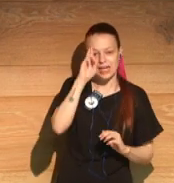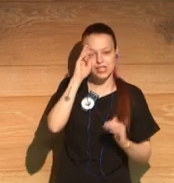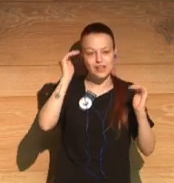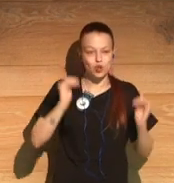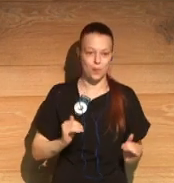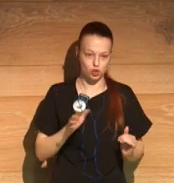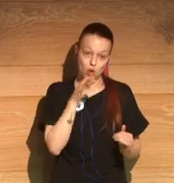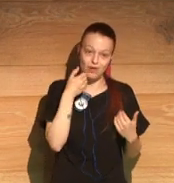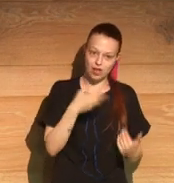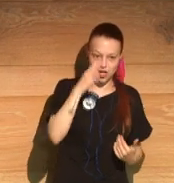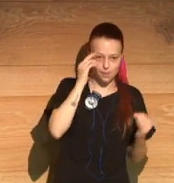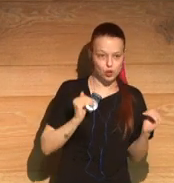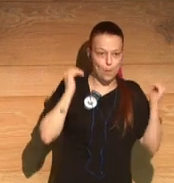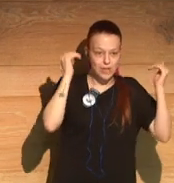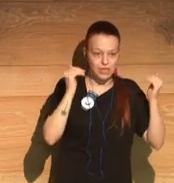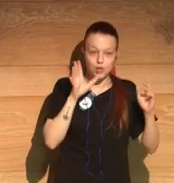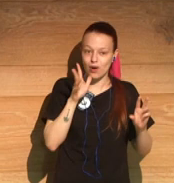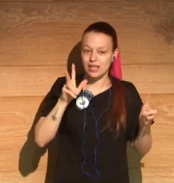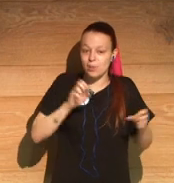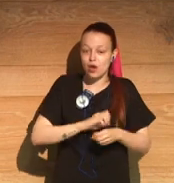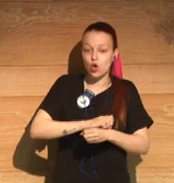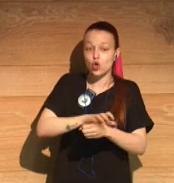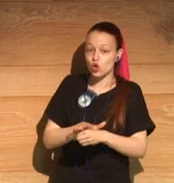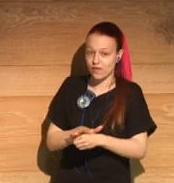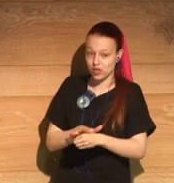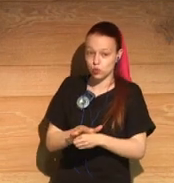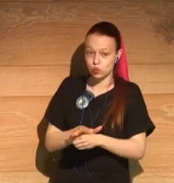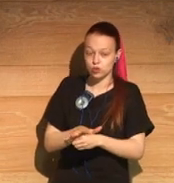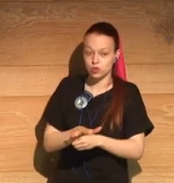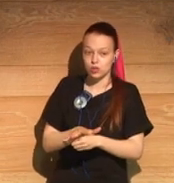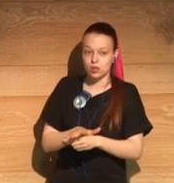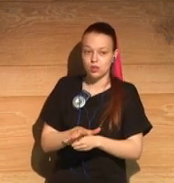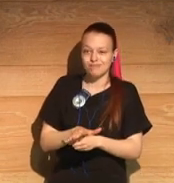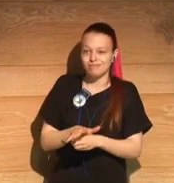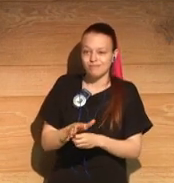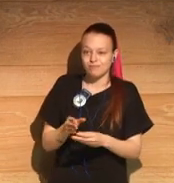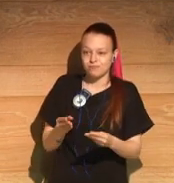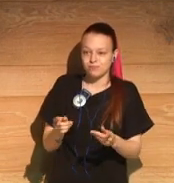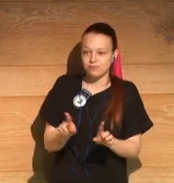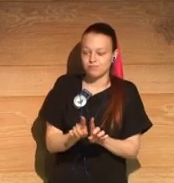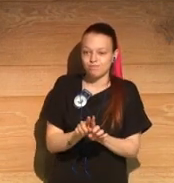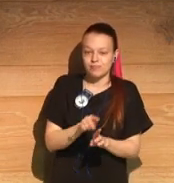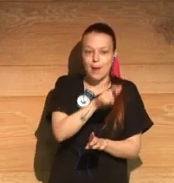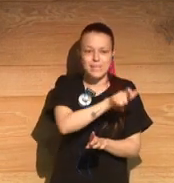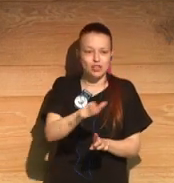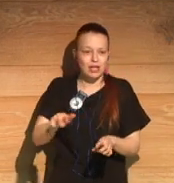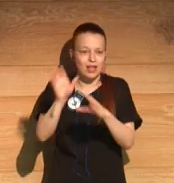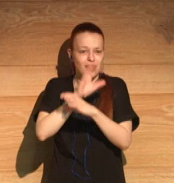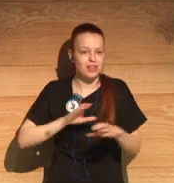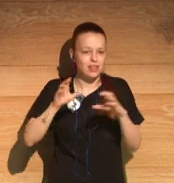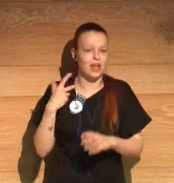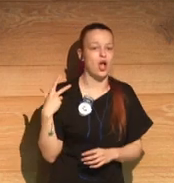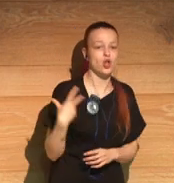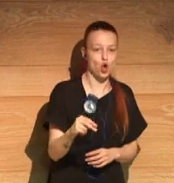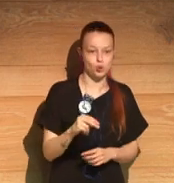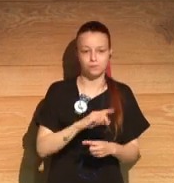you'll get people who, you know, refuse to accept science, who have no medical training of their own, and yet, you know,